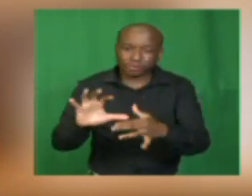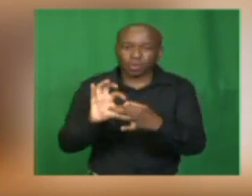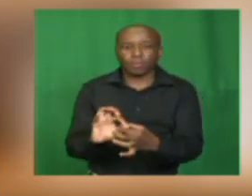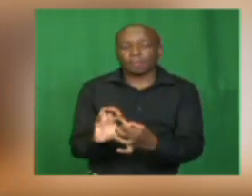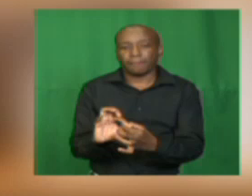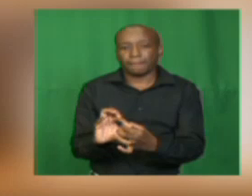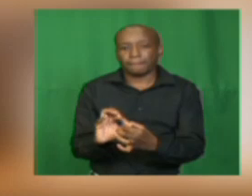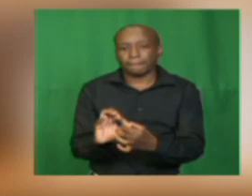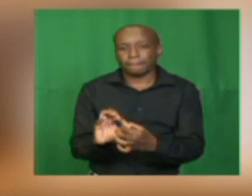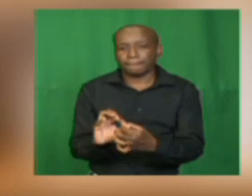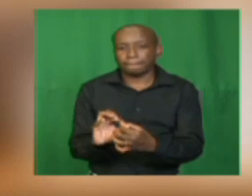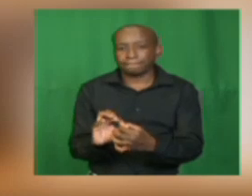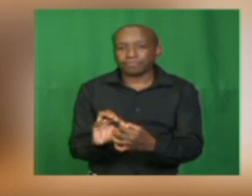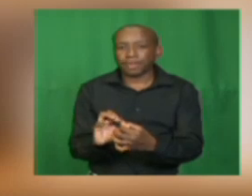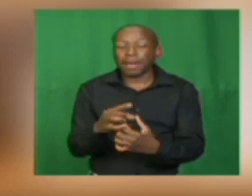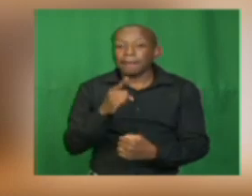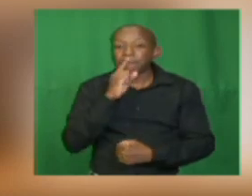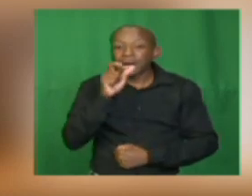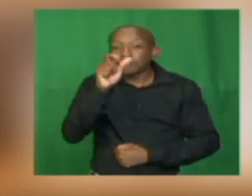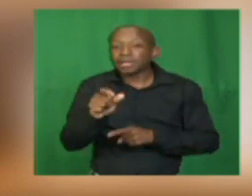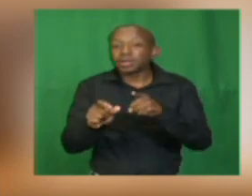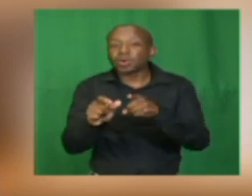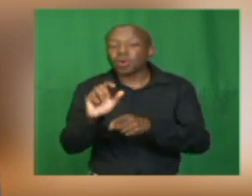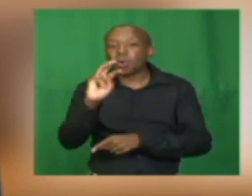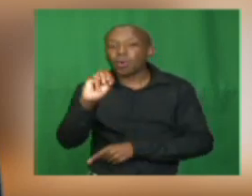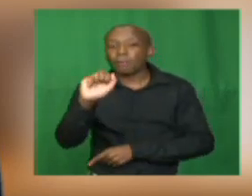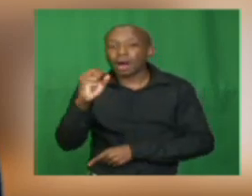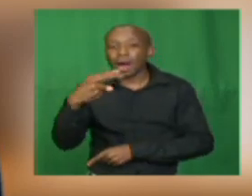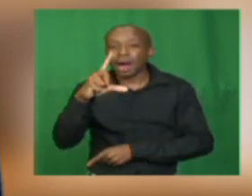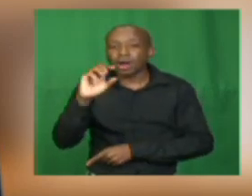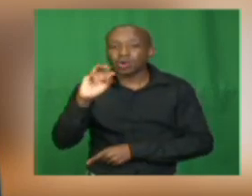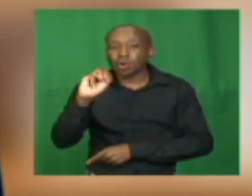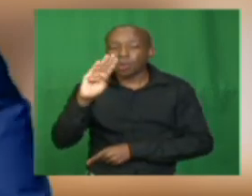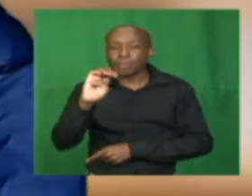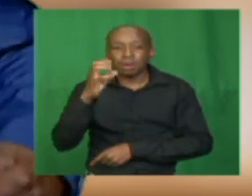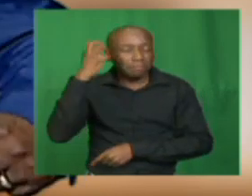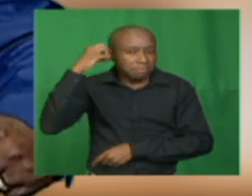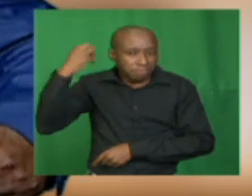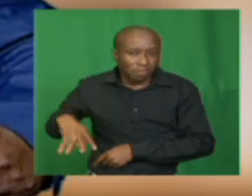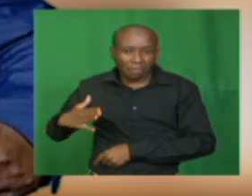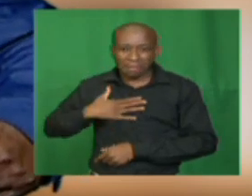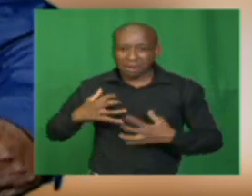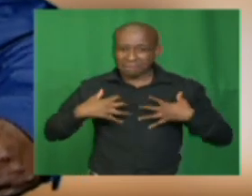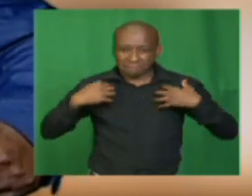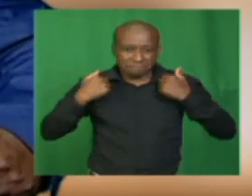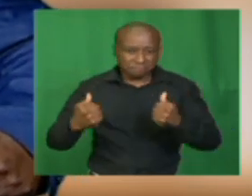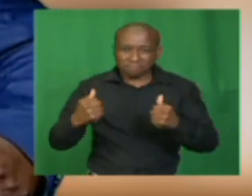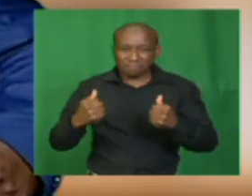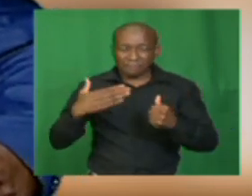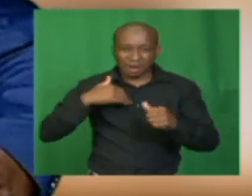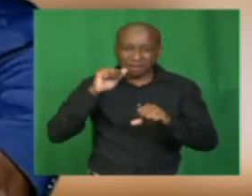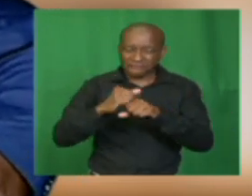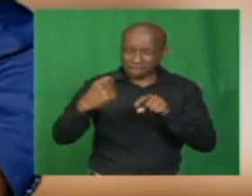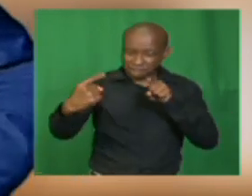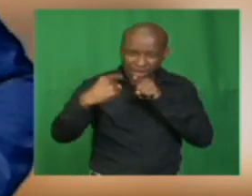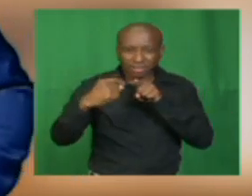Here we see Matombe not listening, singing, saying he was brave to face the lions.